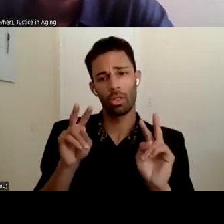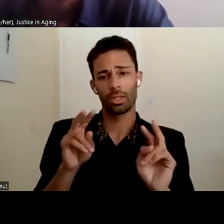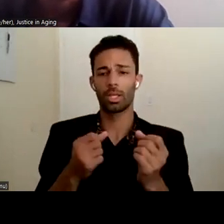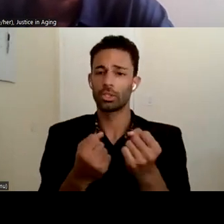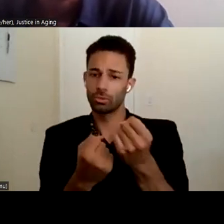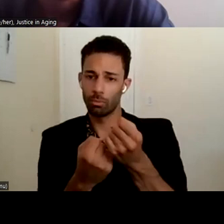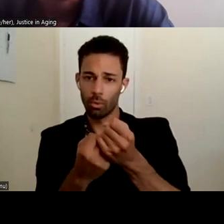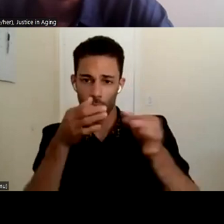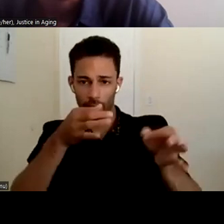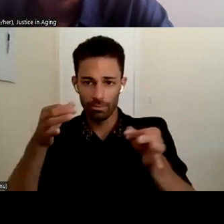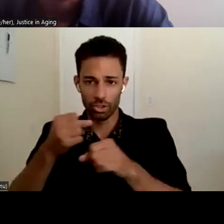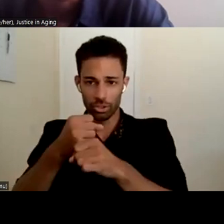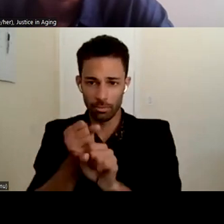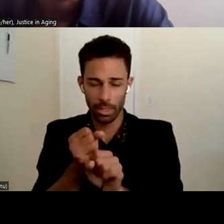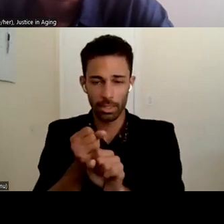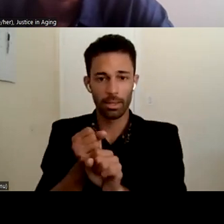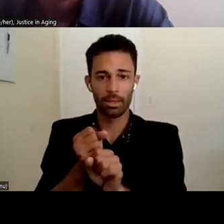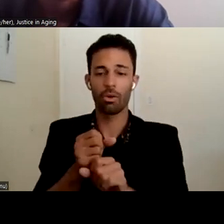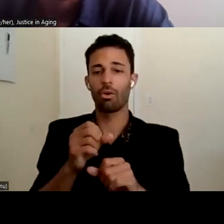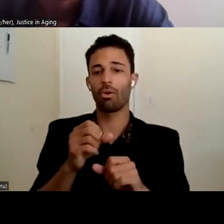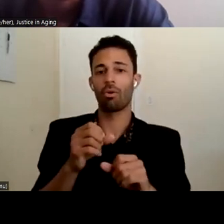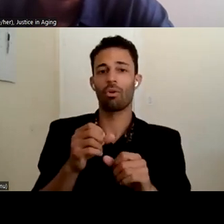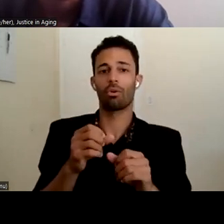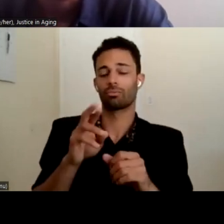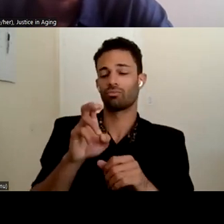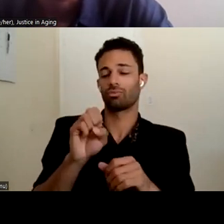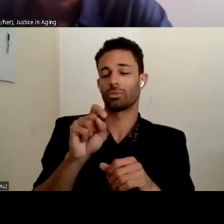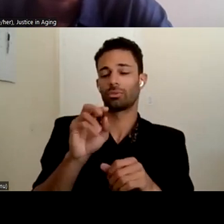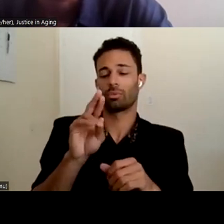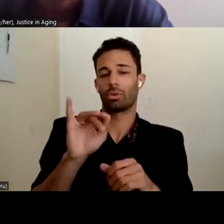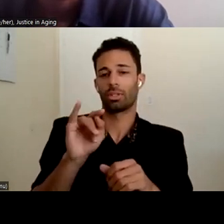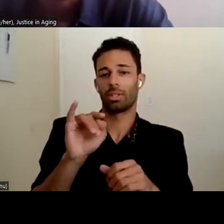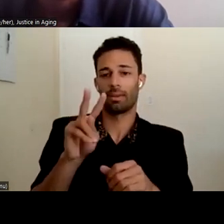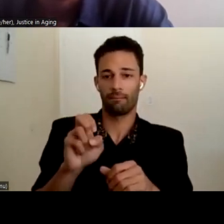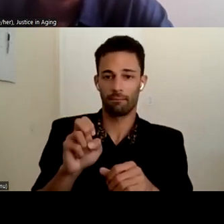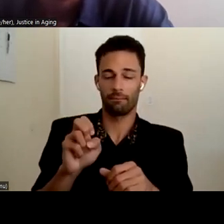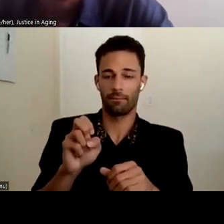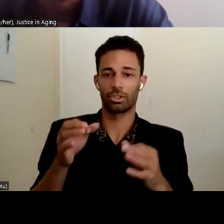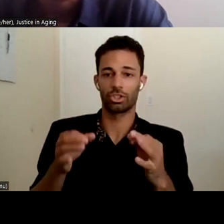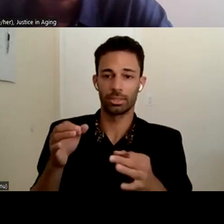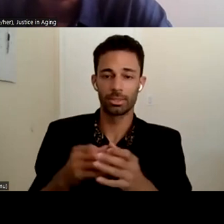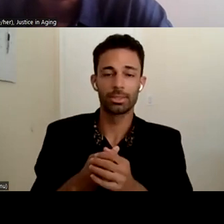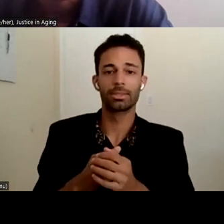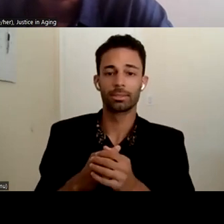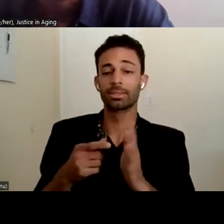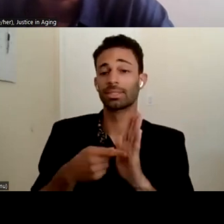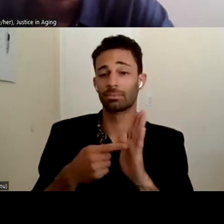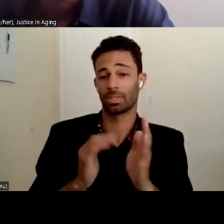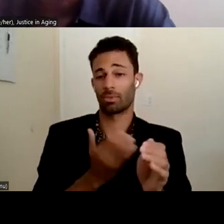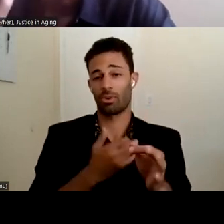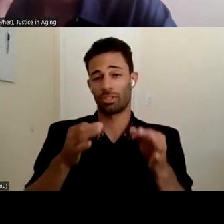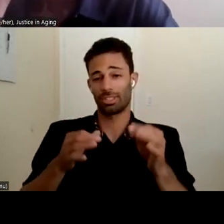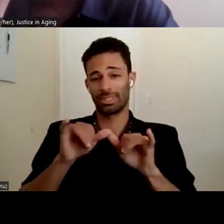um, or restorative justice approaches. I think sometimes our traditional systems kind of push people into